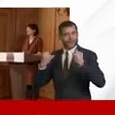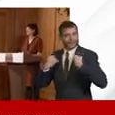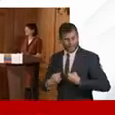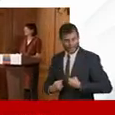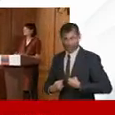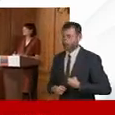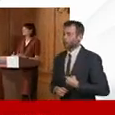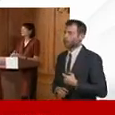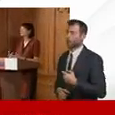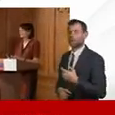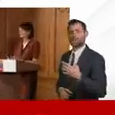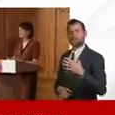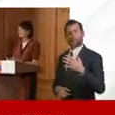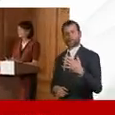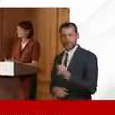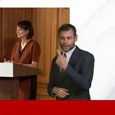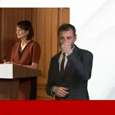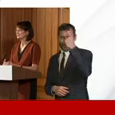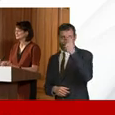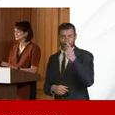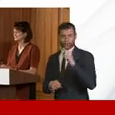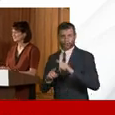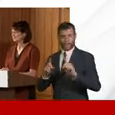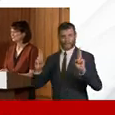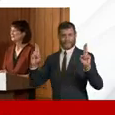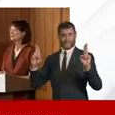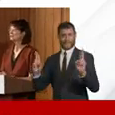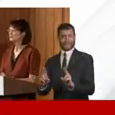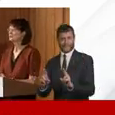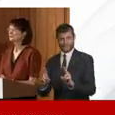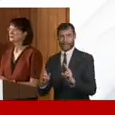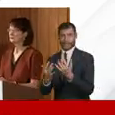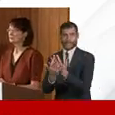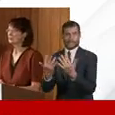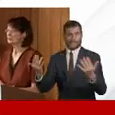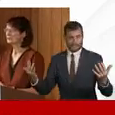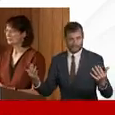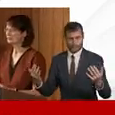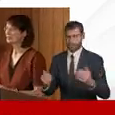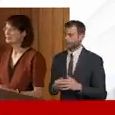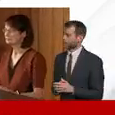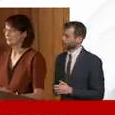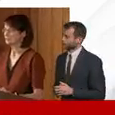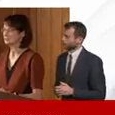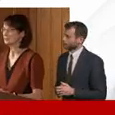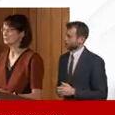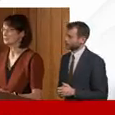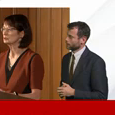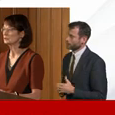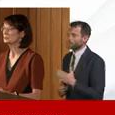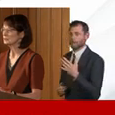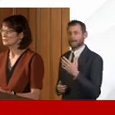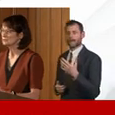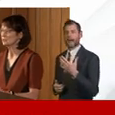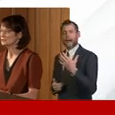both the uh the impact on the uh disease itself but also recognizing that there are other risks either